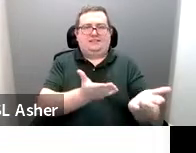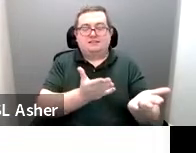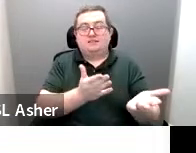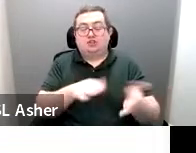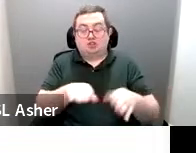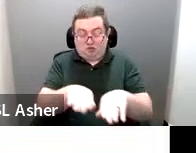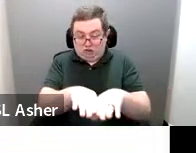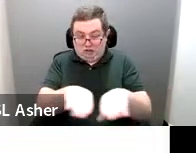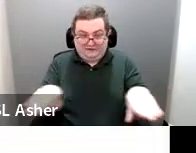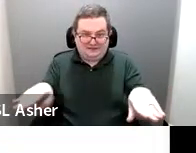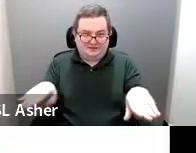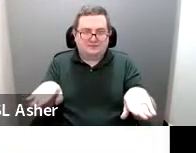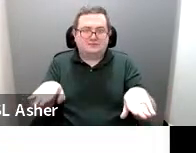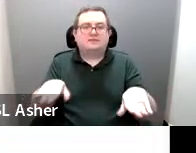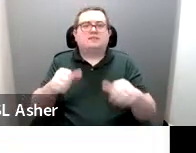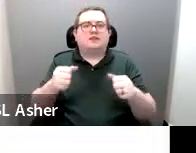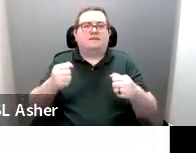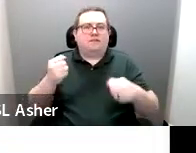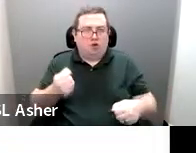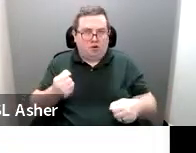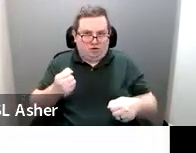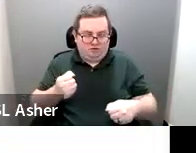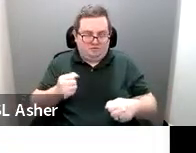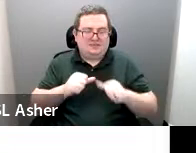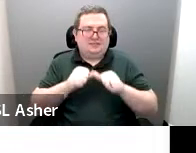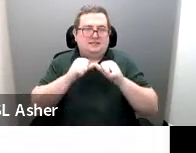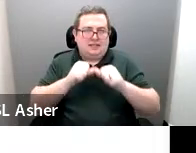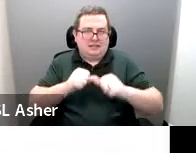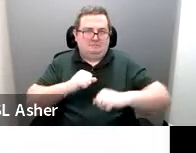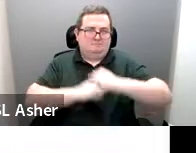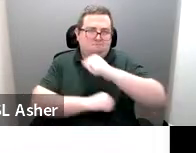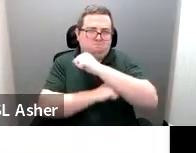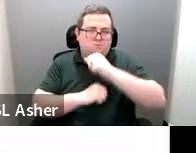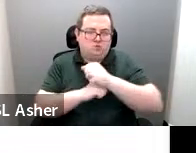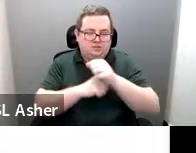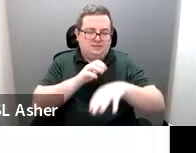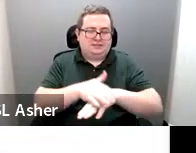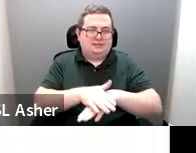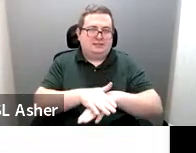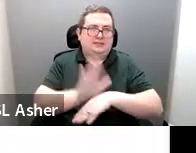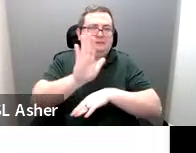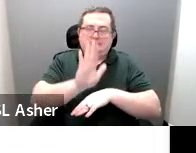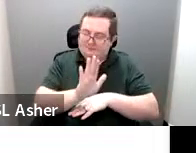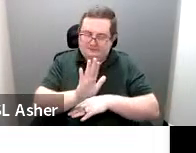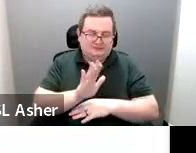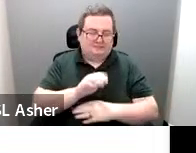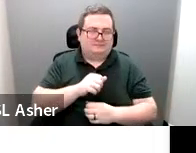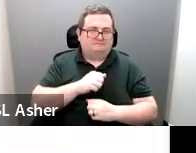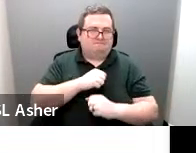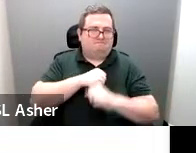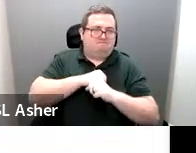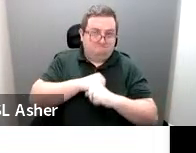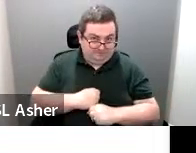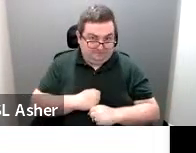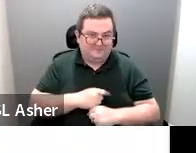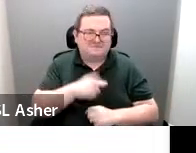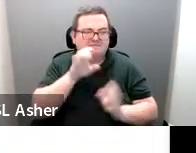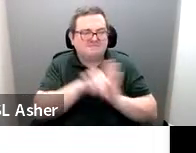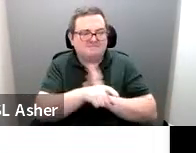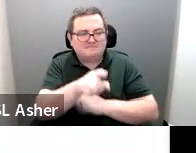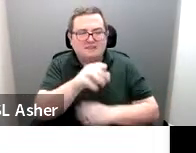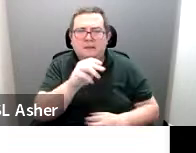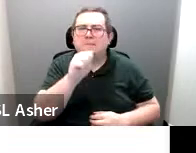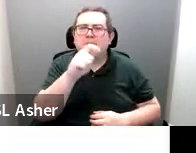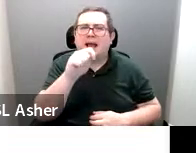surface is firm, stable, and slip resistant. So here we have a little picture of some sort of mat